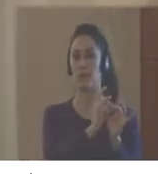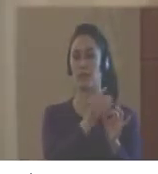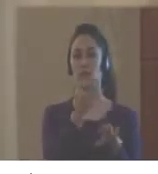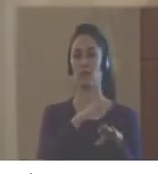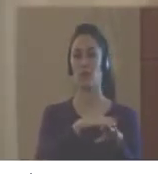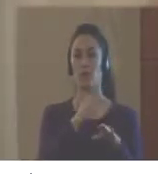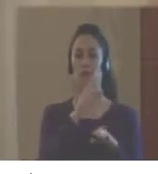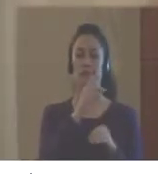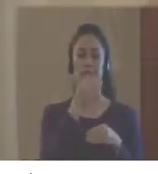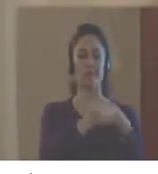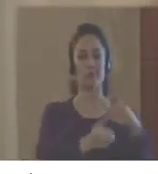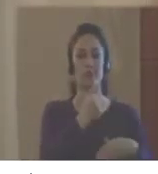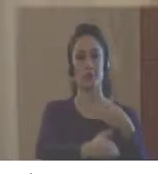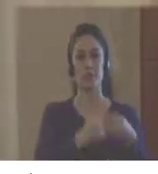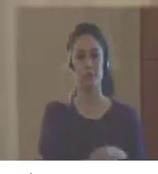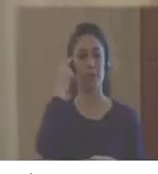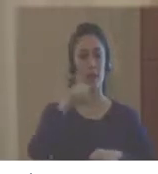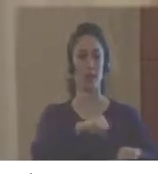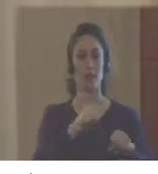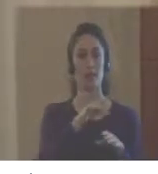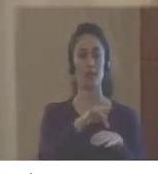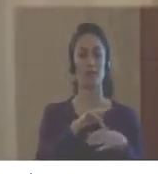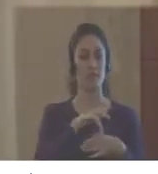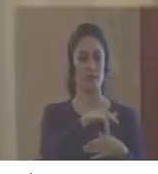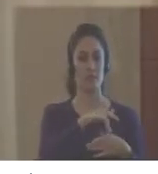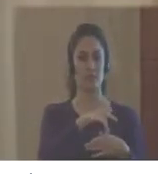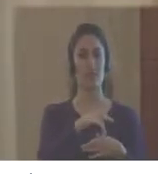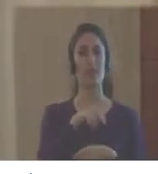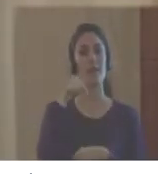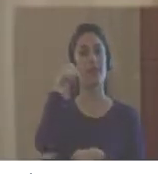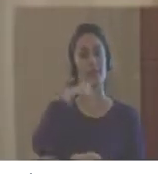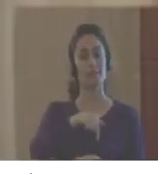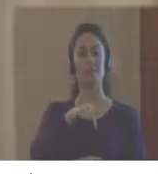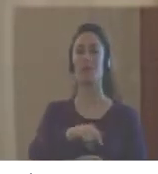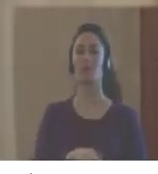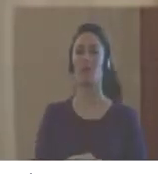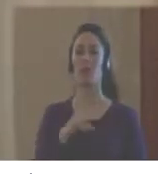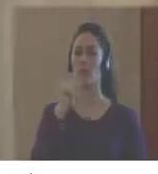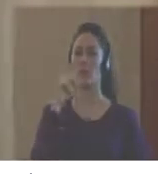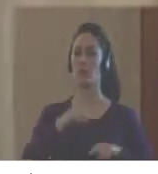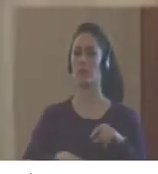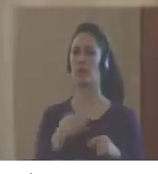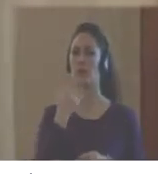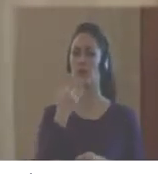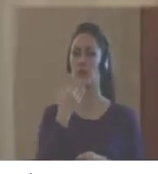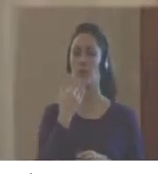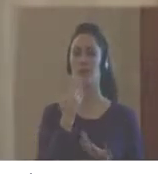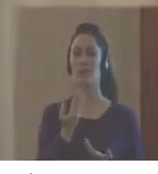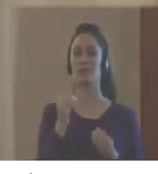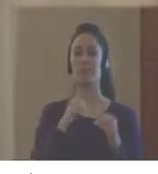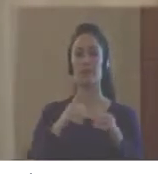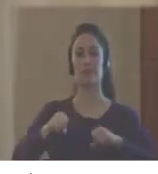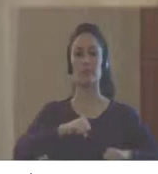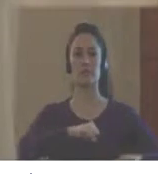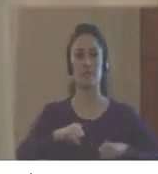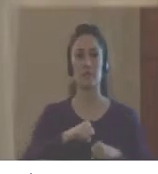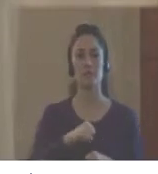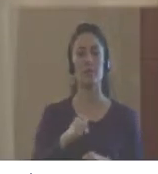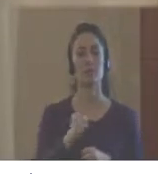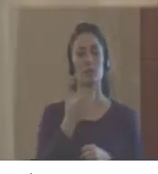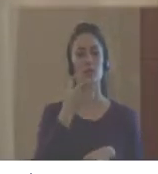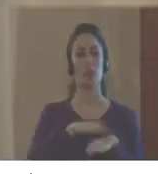components or processes of the risk management. In that regard, it is not a tool that